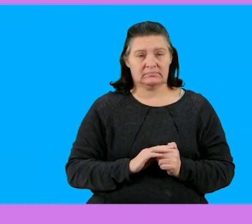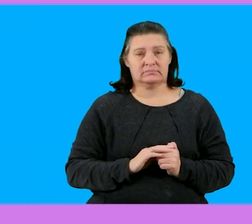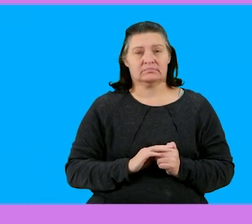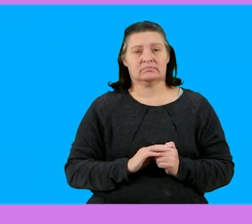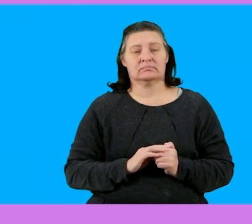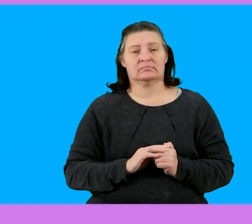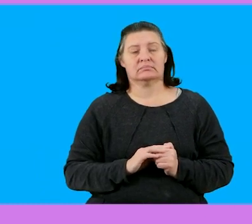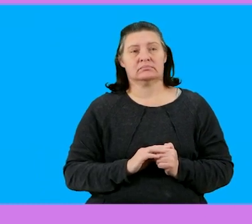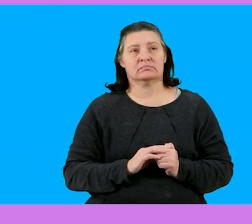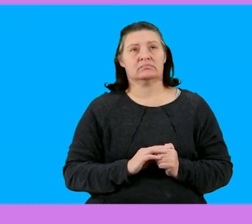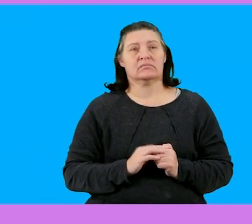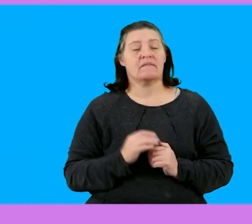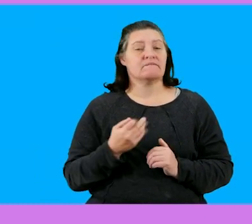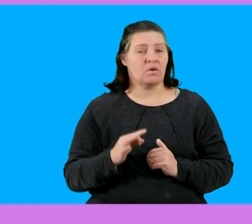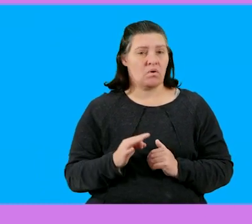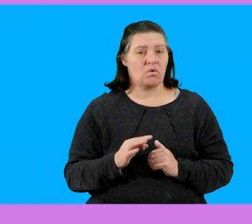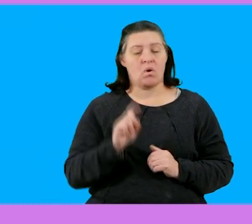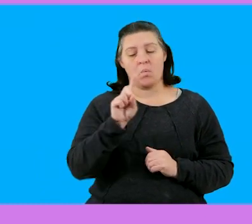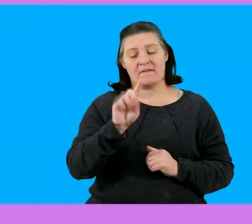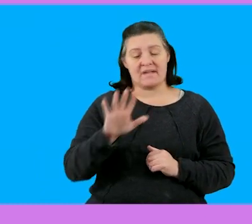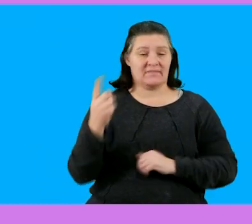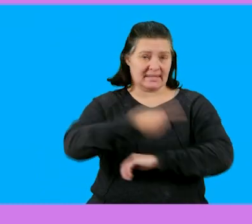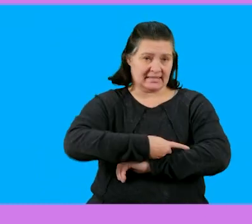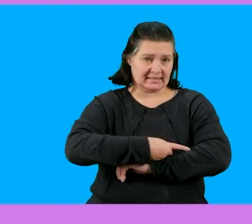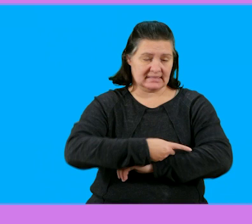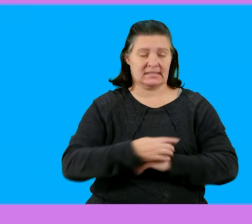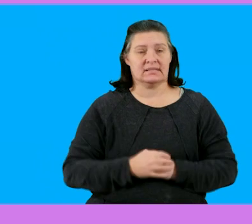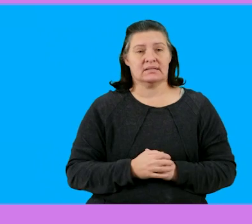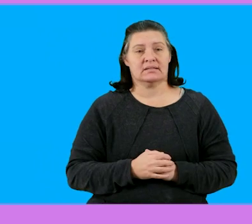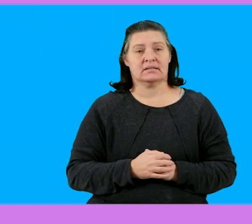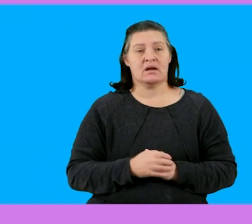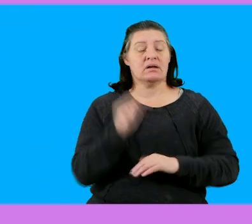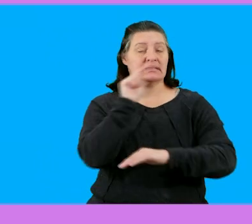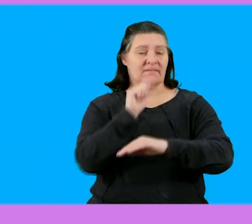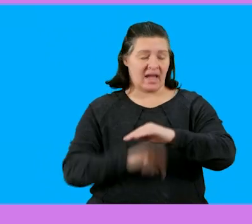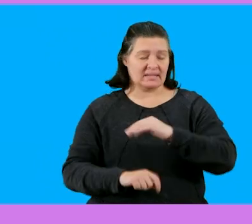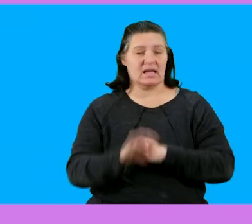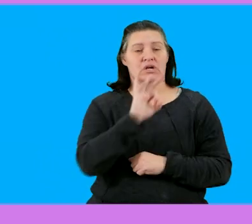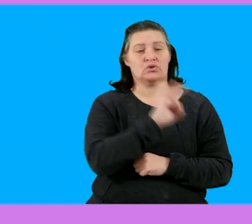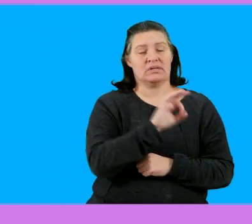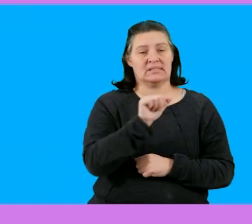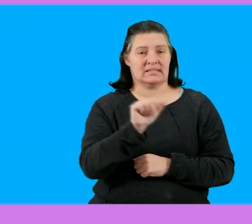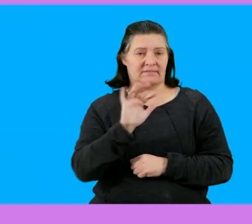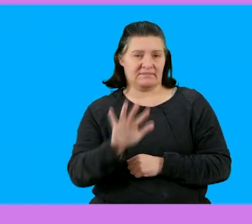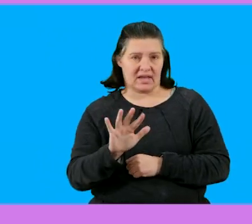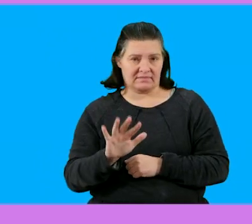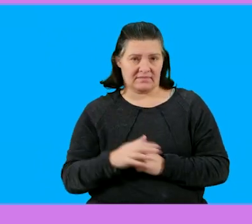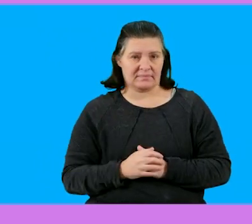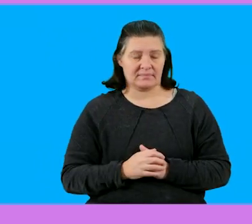so therefore this will be for 15 days and I'll divide that also by